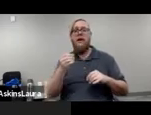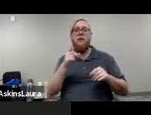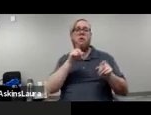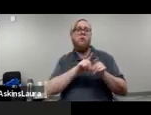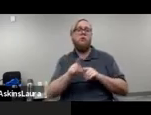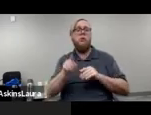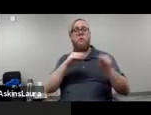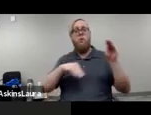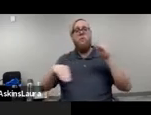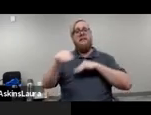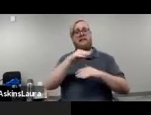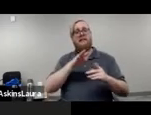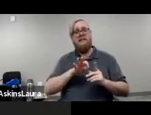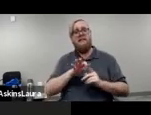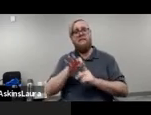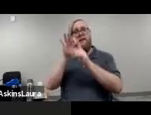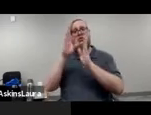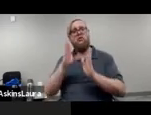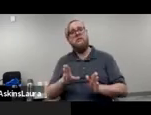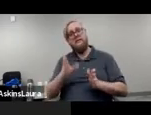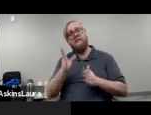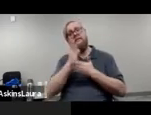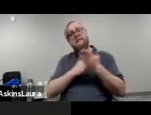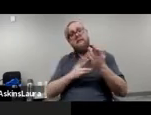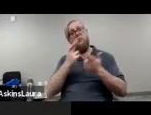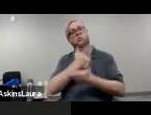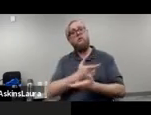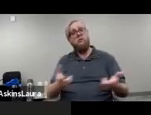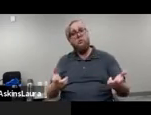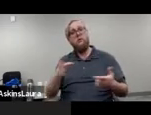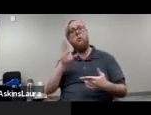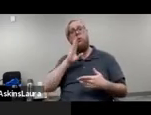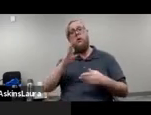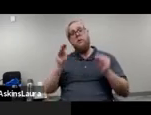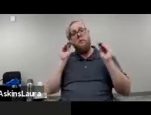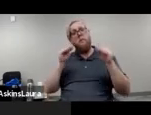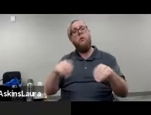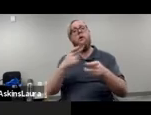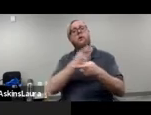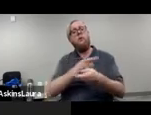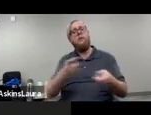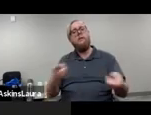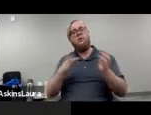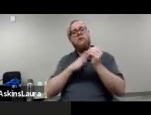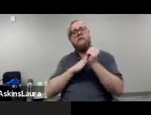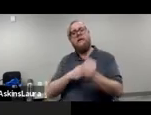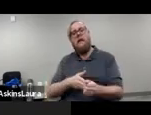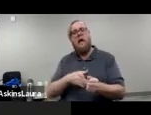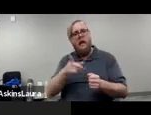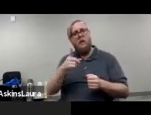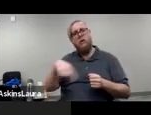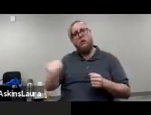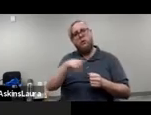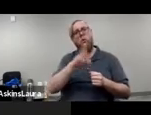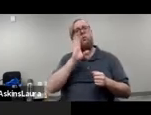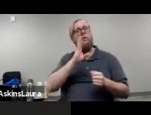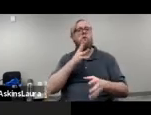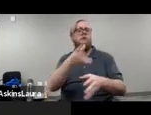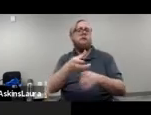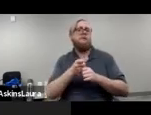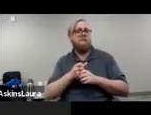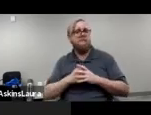and mobility specialists. some of these resources will be placed in the resource guide that you are going to be receiving.